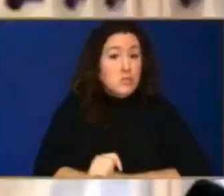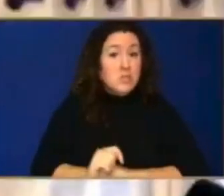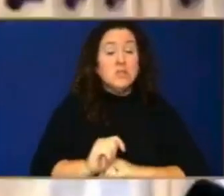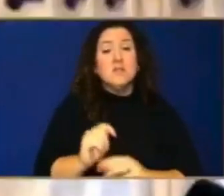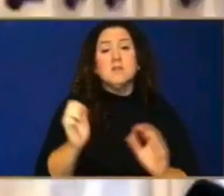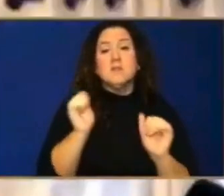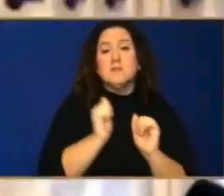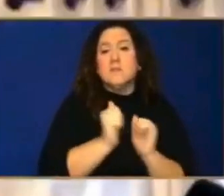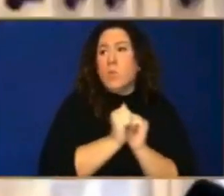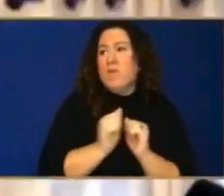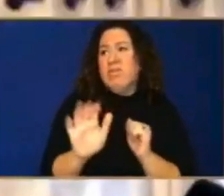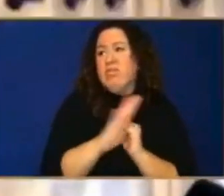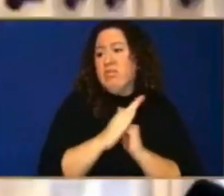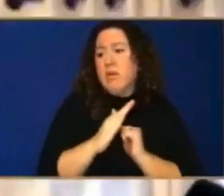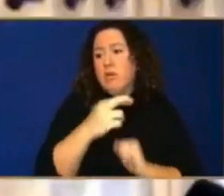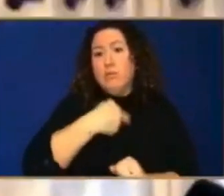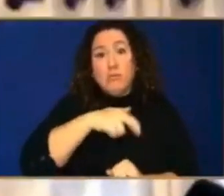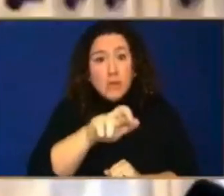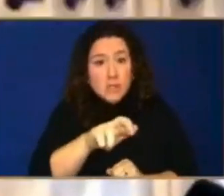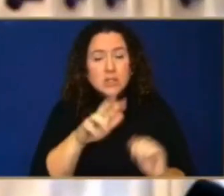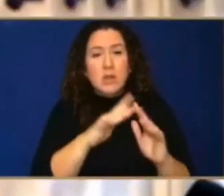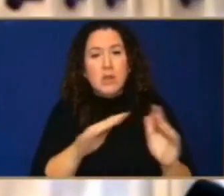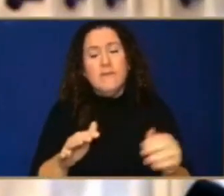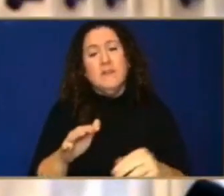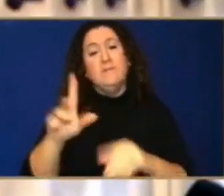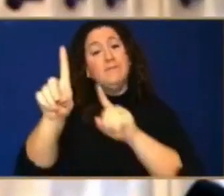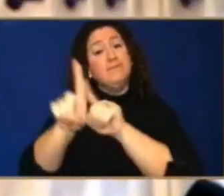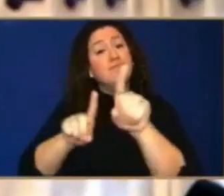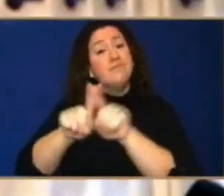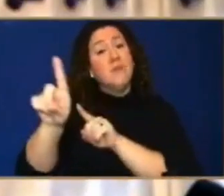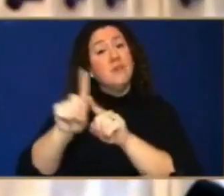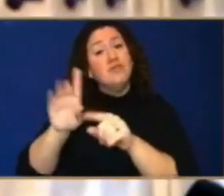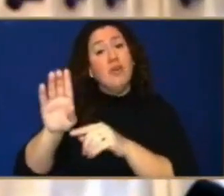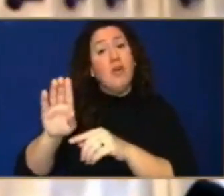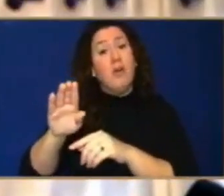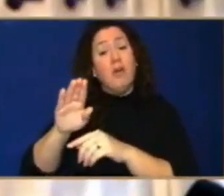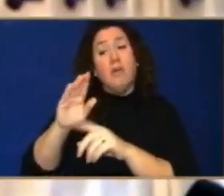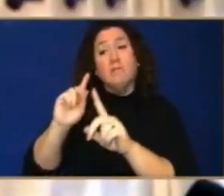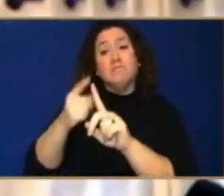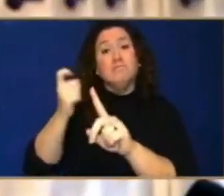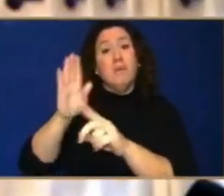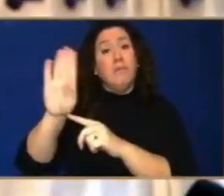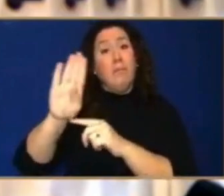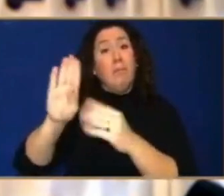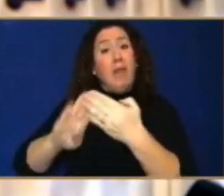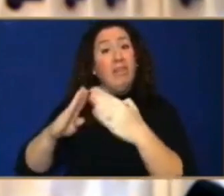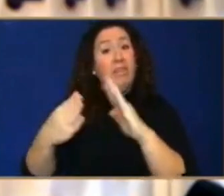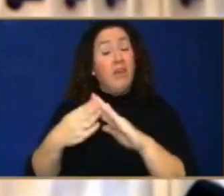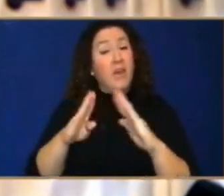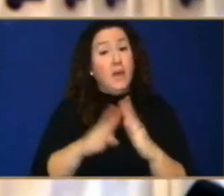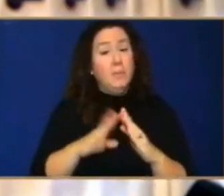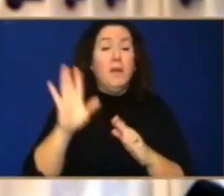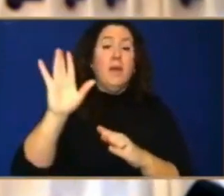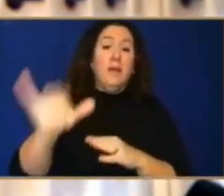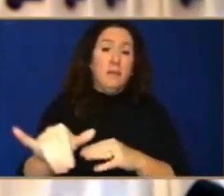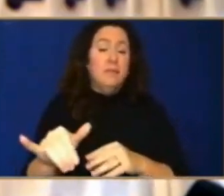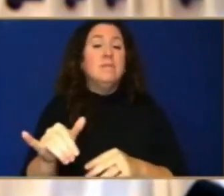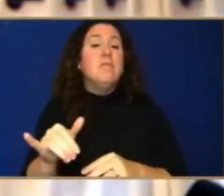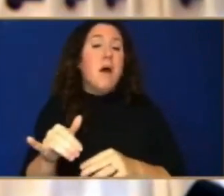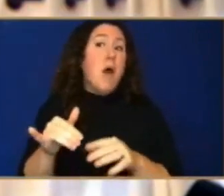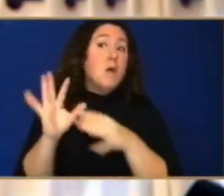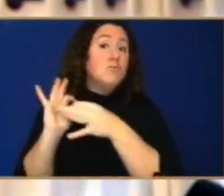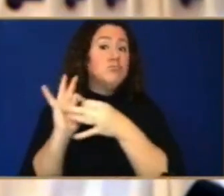It's the Star of Bethlehem refers to the refers to a possible event, or observations around the around